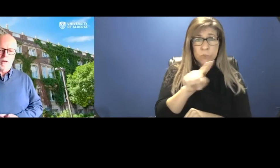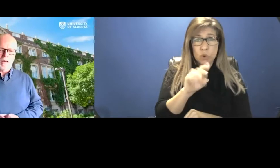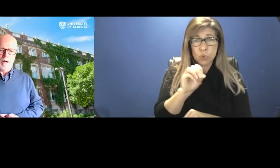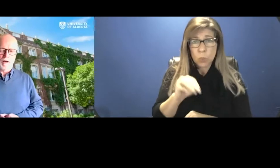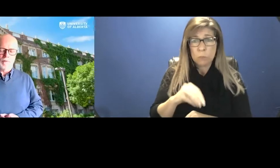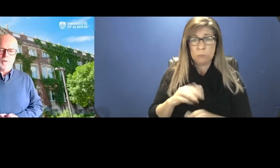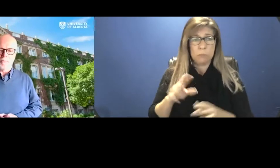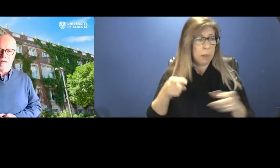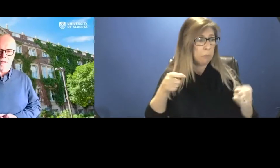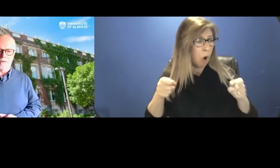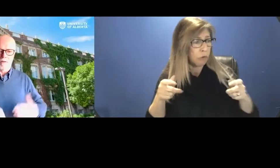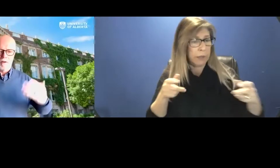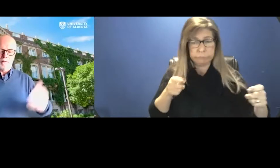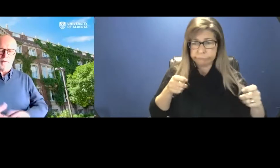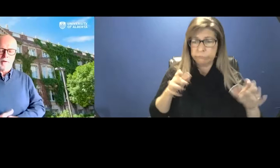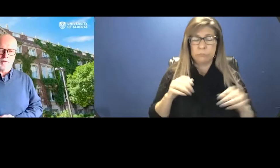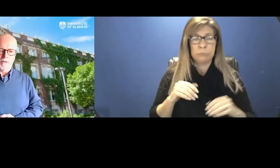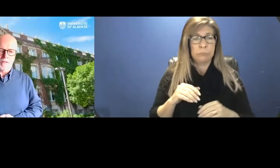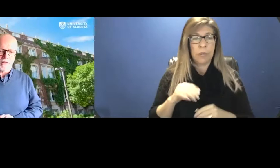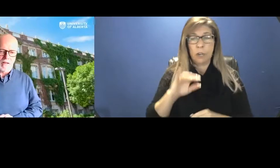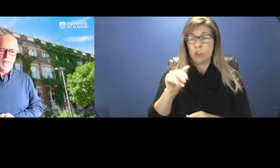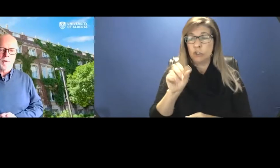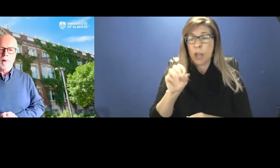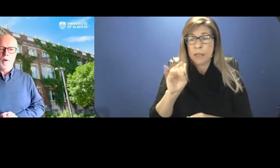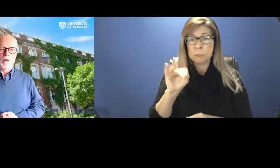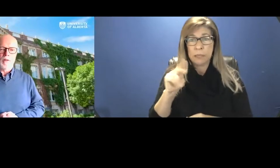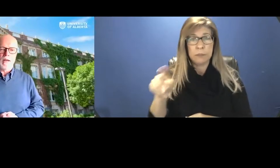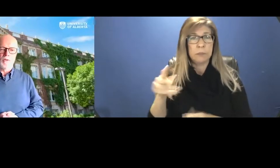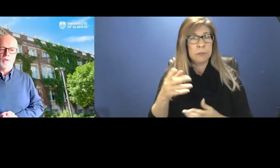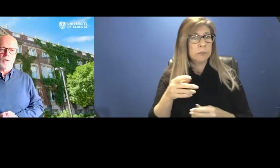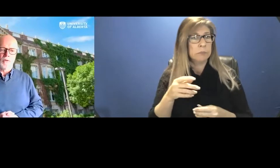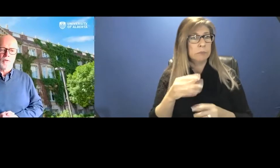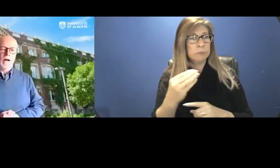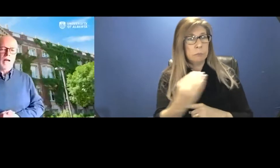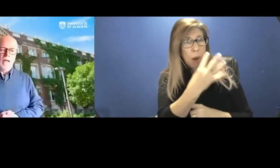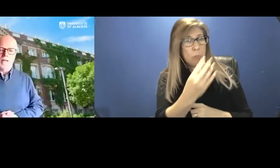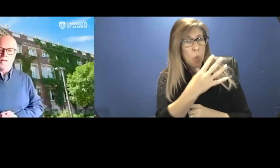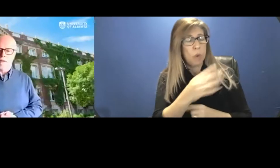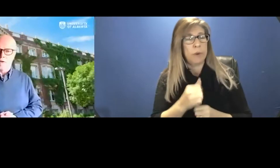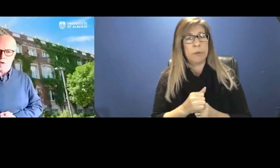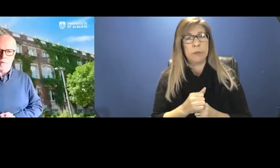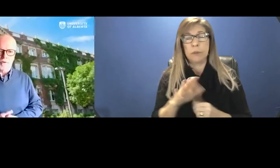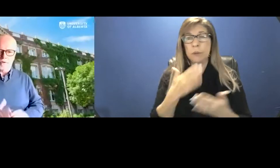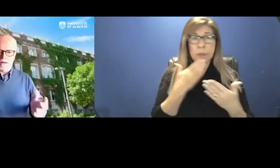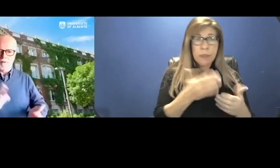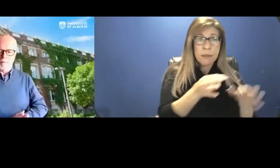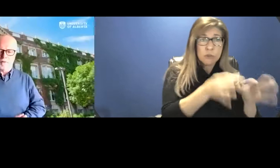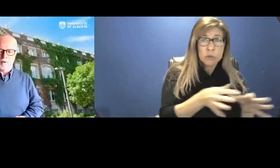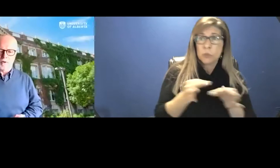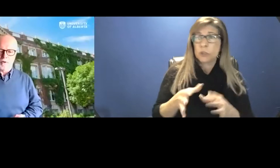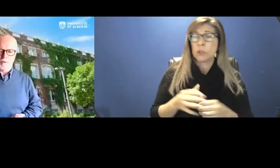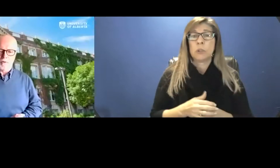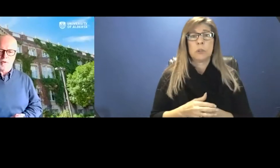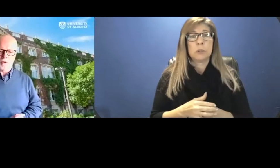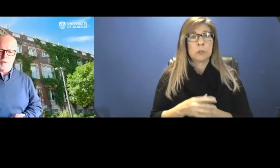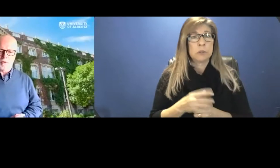in my office who managed the flipping of the slides. I want to thank our two, uh, ASL interpreters. Thank you very much for